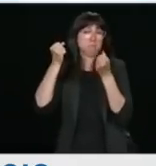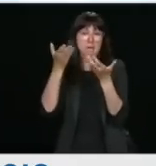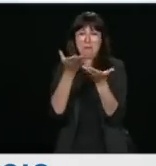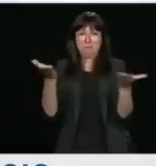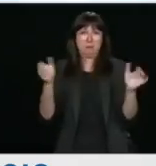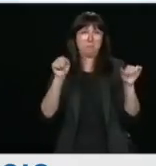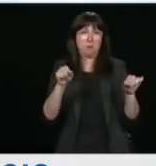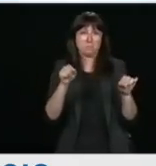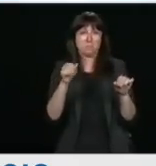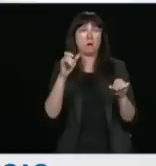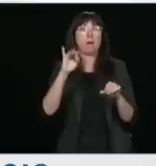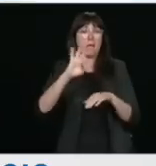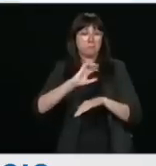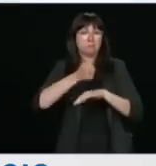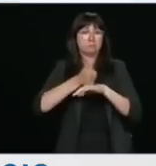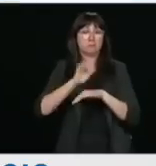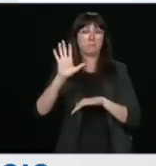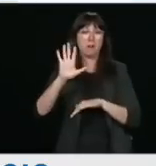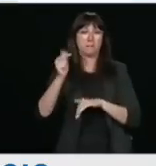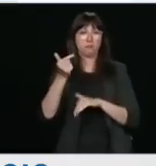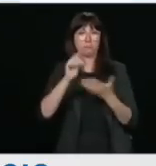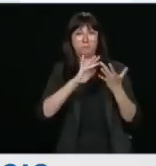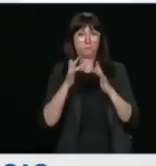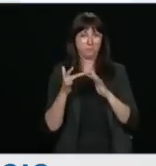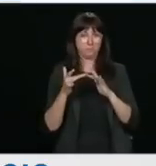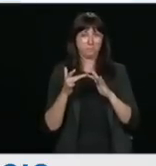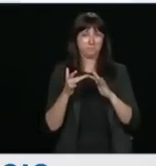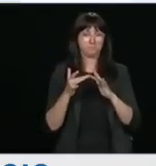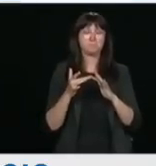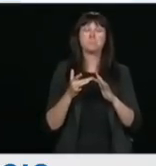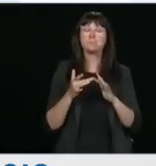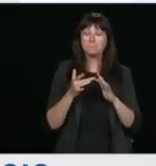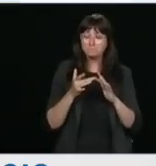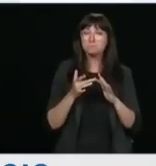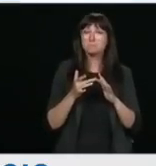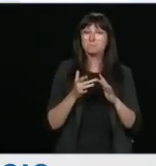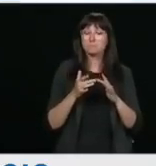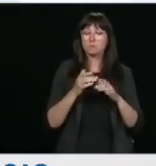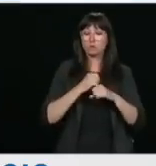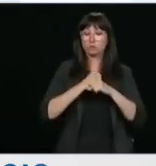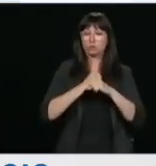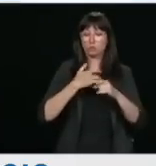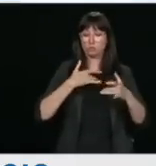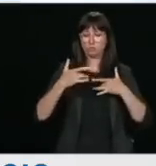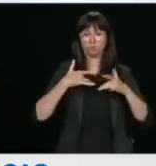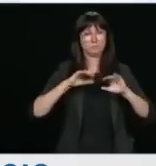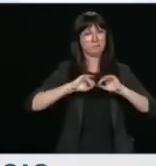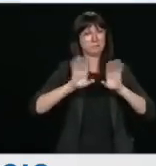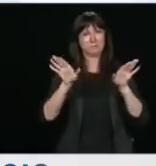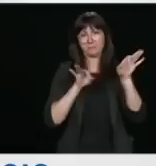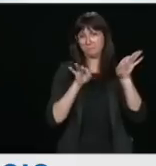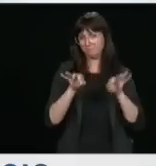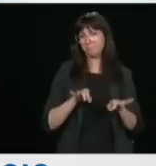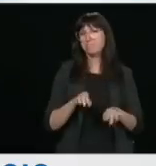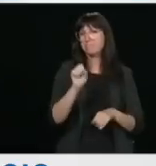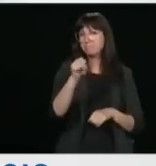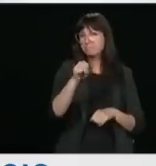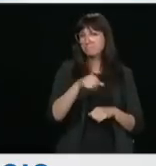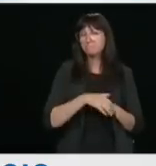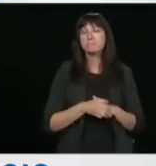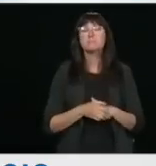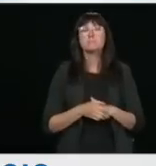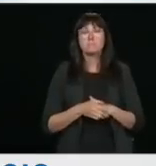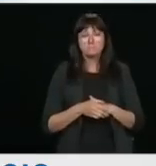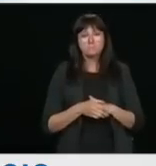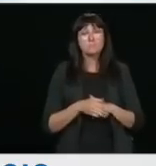and so those security concerns have been well-articulated. In addition, they are also part of a very significant conversation